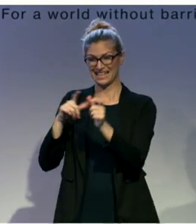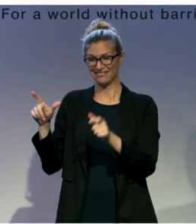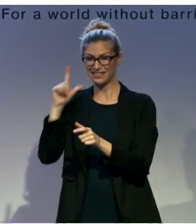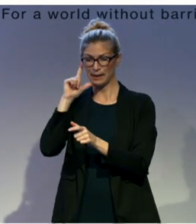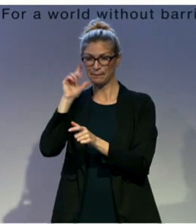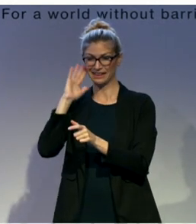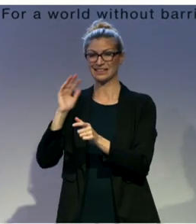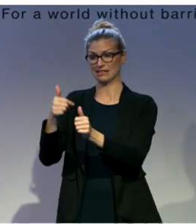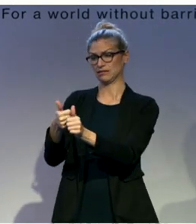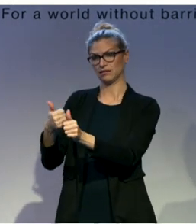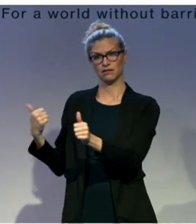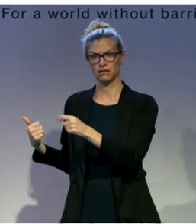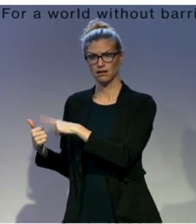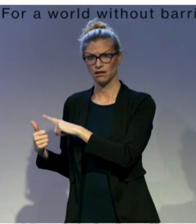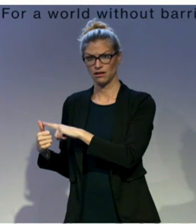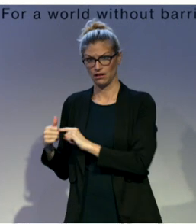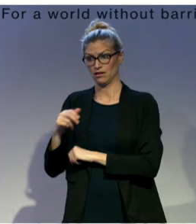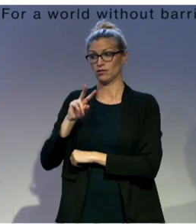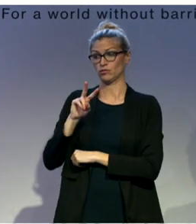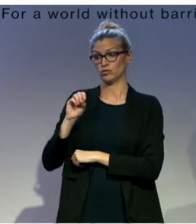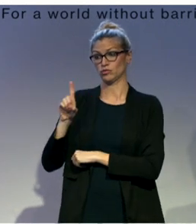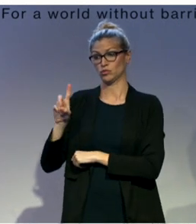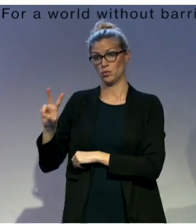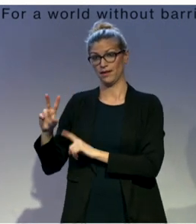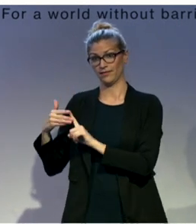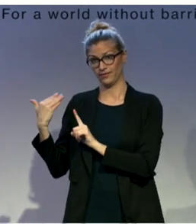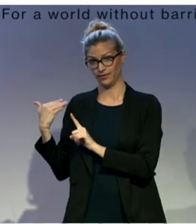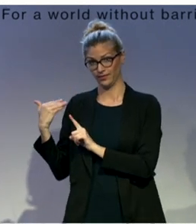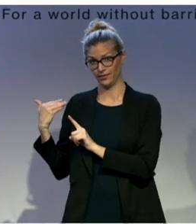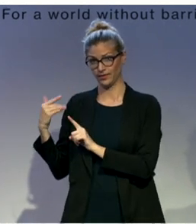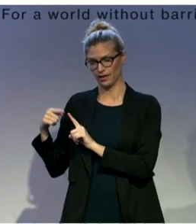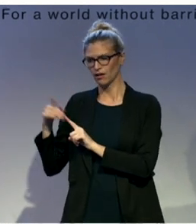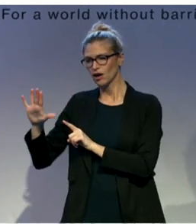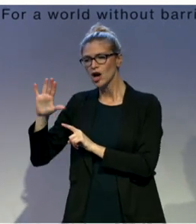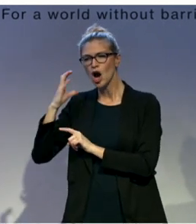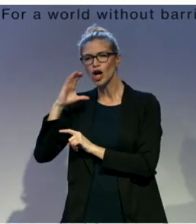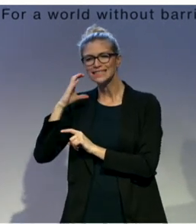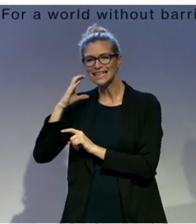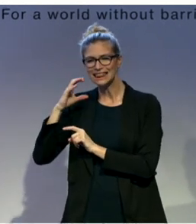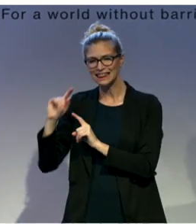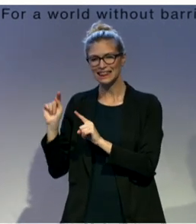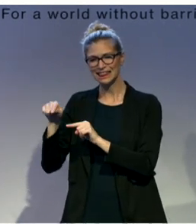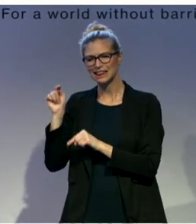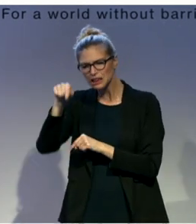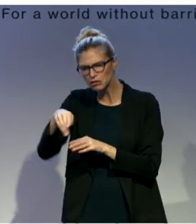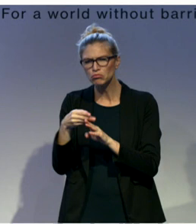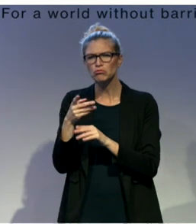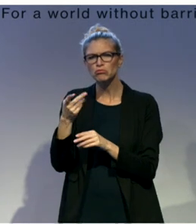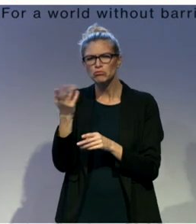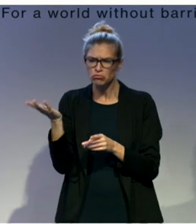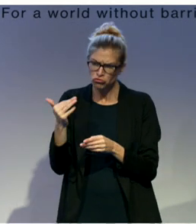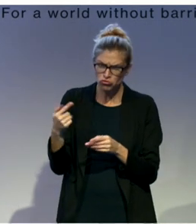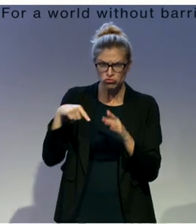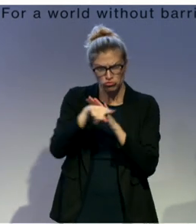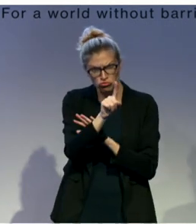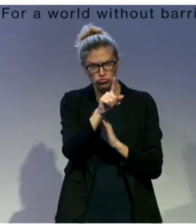in 2012 when a cousin of mine paid me an unexpected visit. He took me to a polling center and told me to put a tick mark